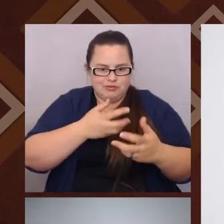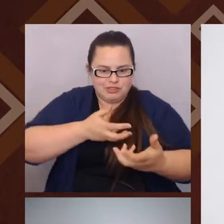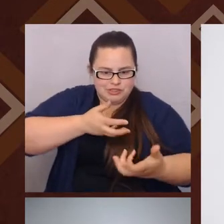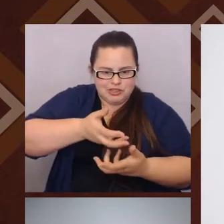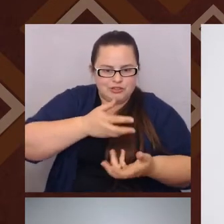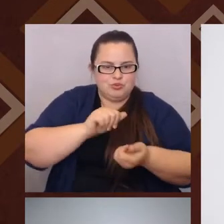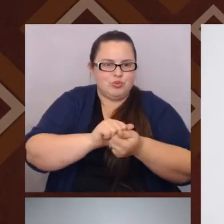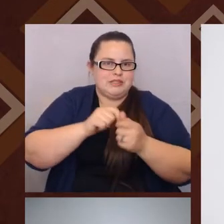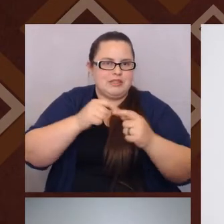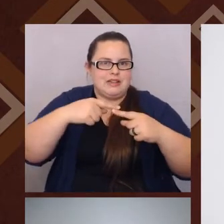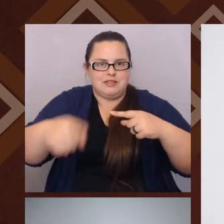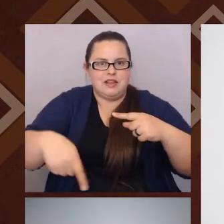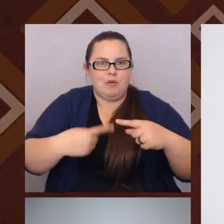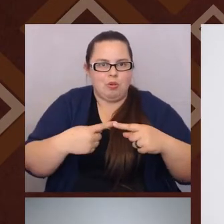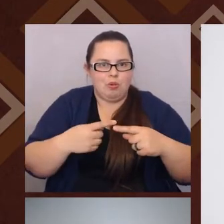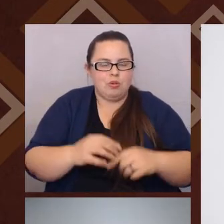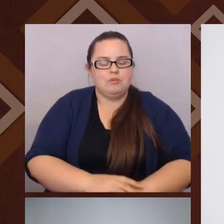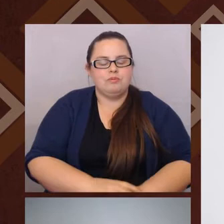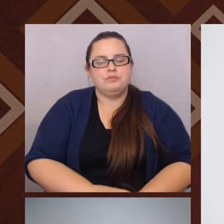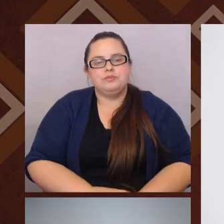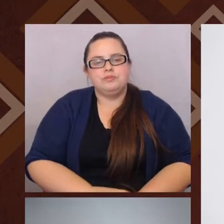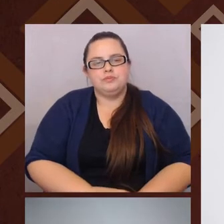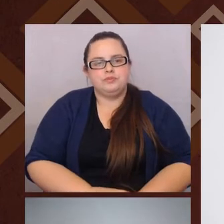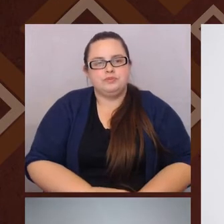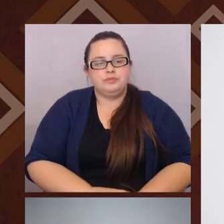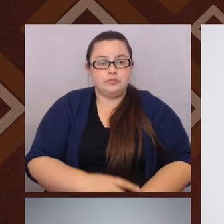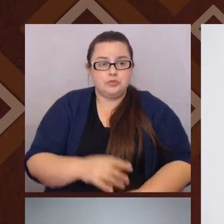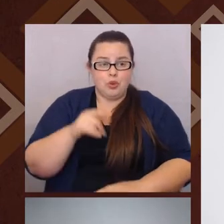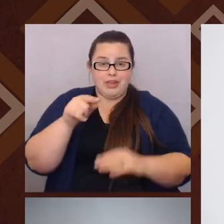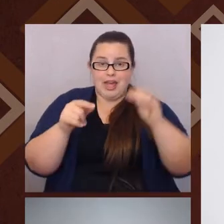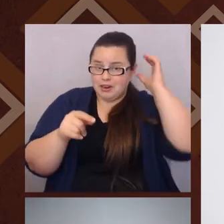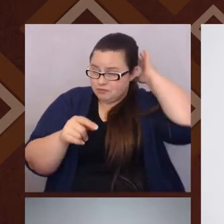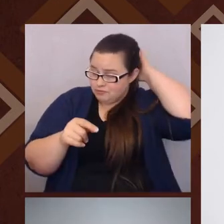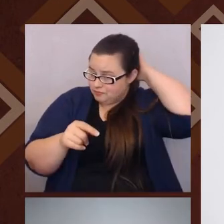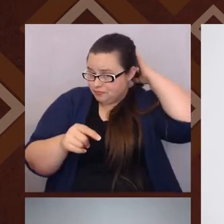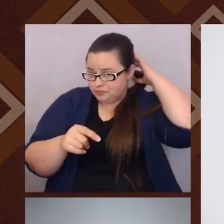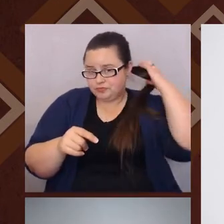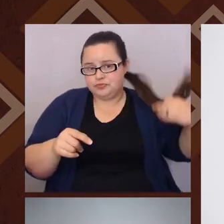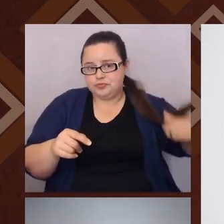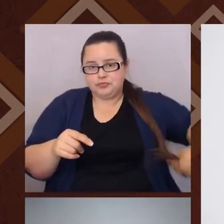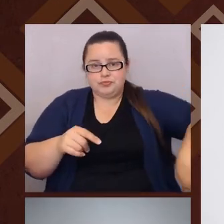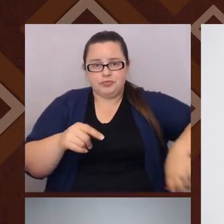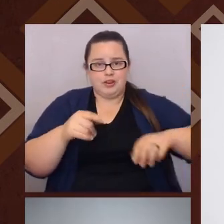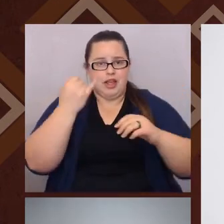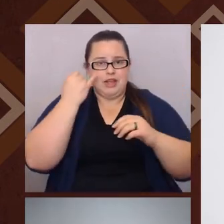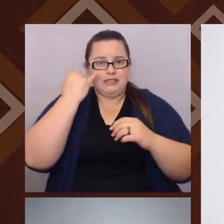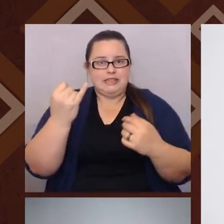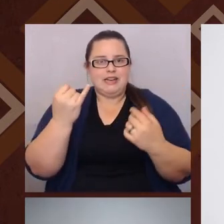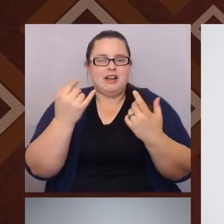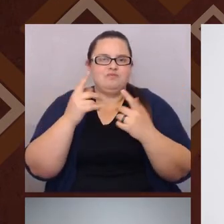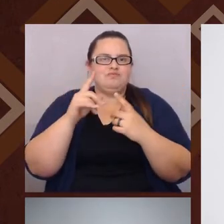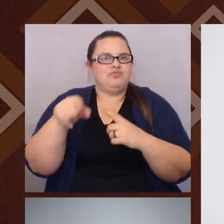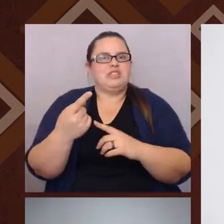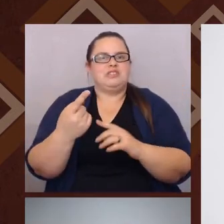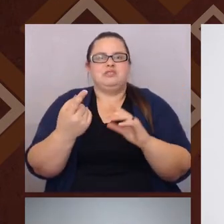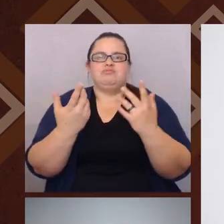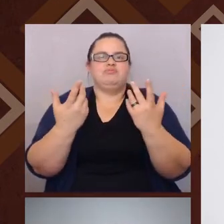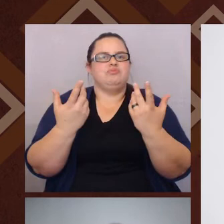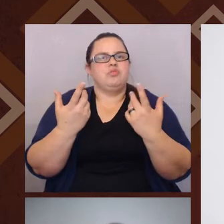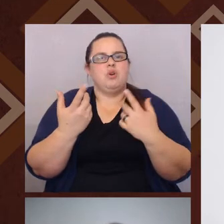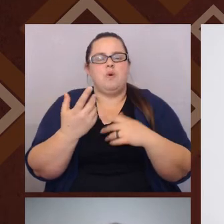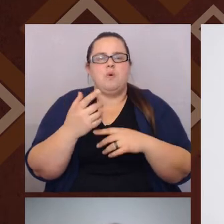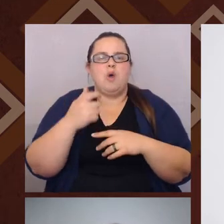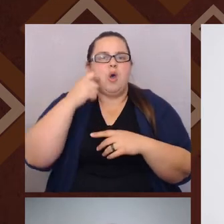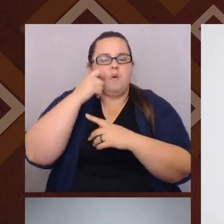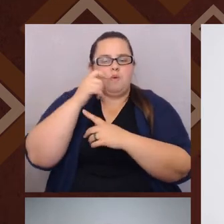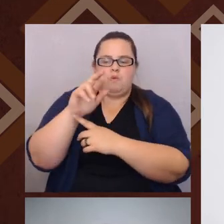So I want us to kind of take this idea of just saying race is something that